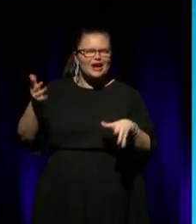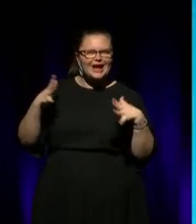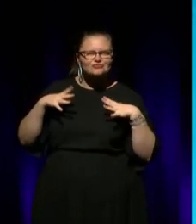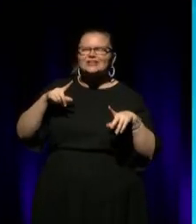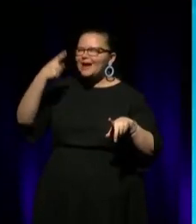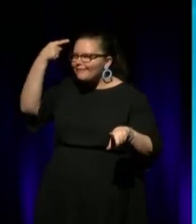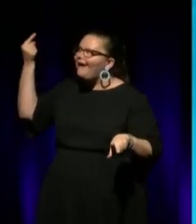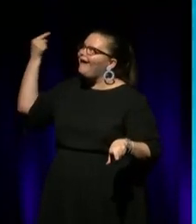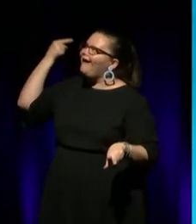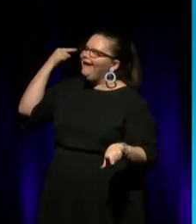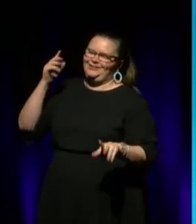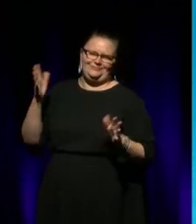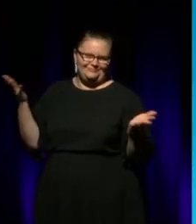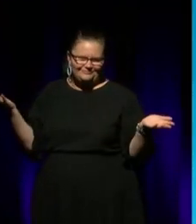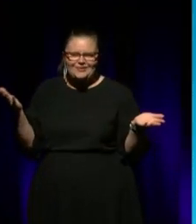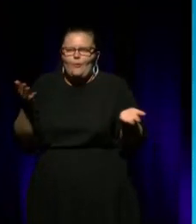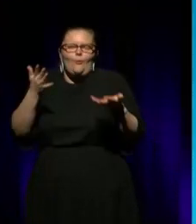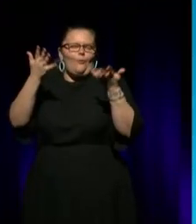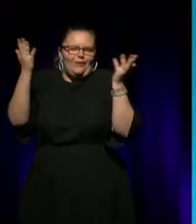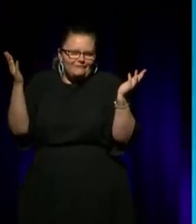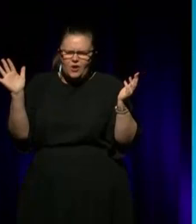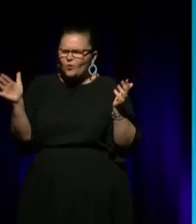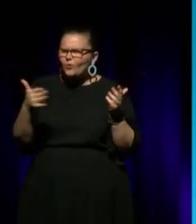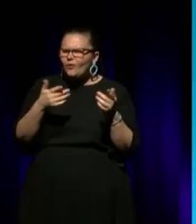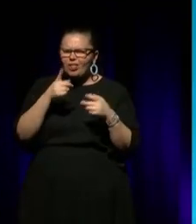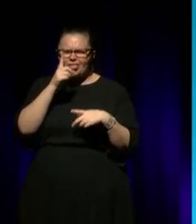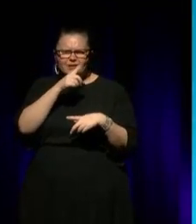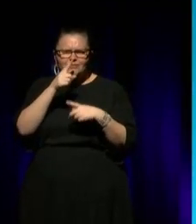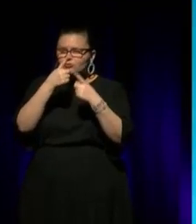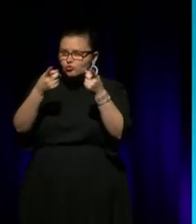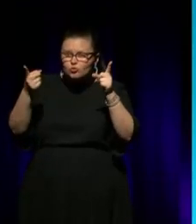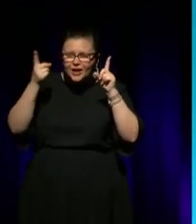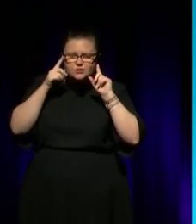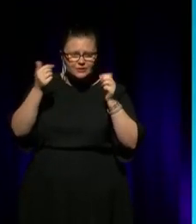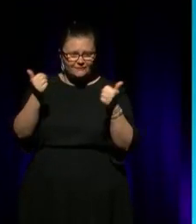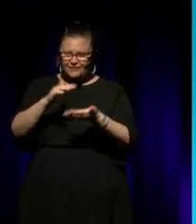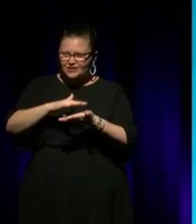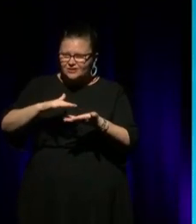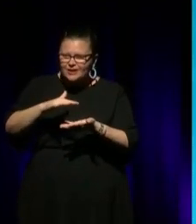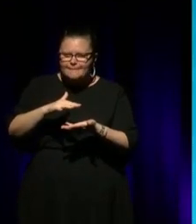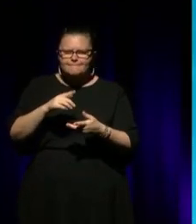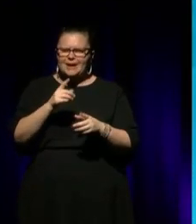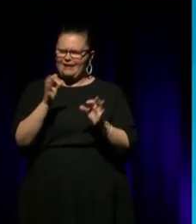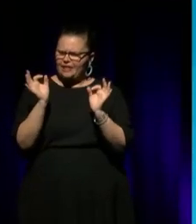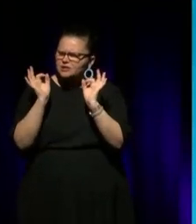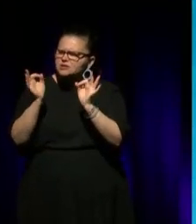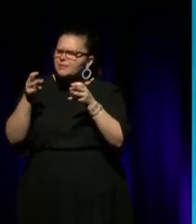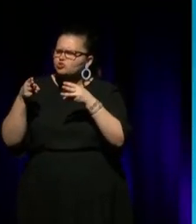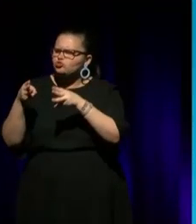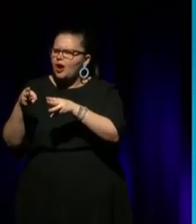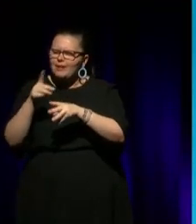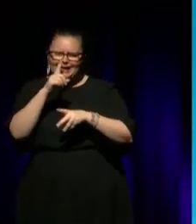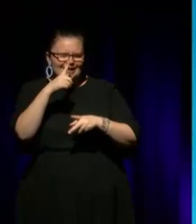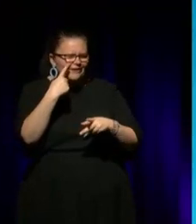But whatever it was, we had all those graduates from the college that weren't getting work out in the mainstream because they had this distinctive style of contemporary,